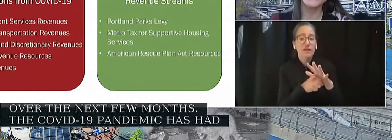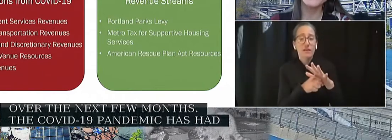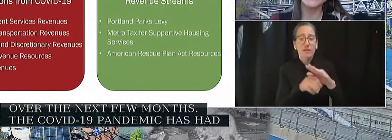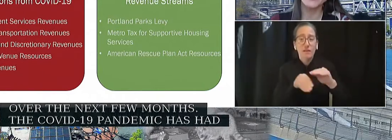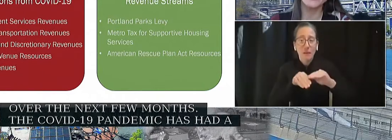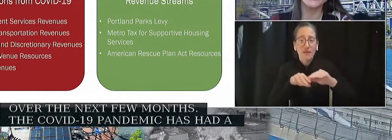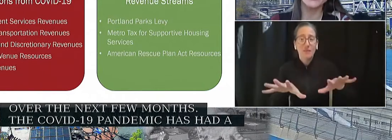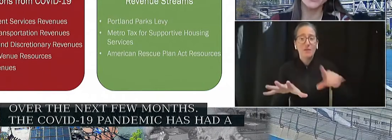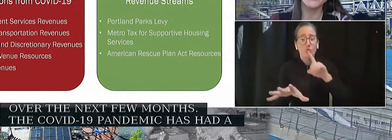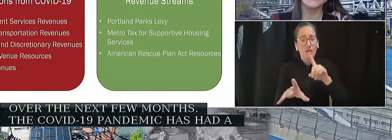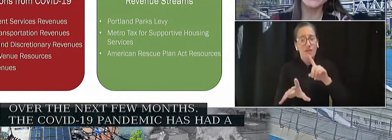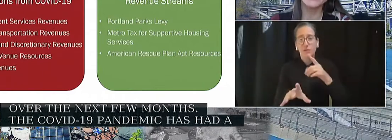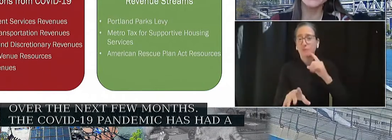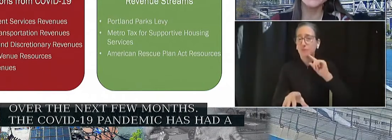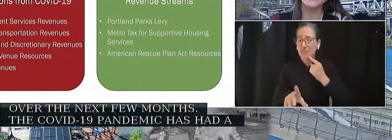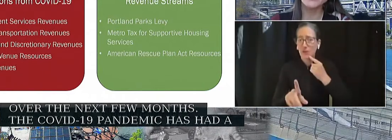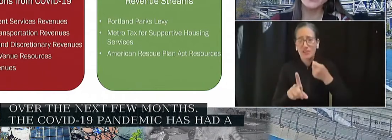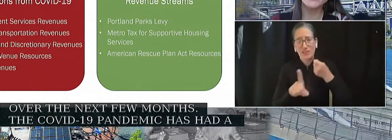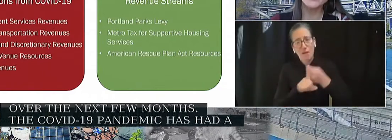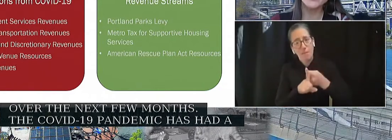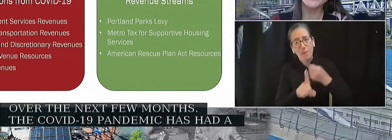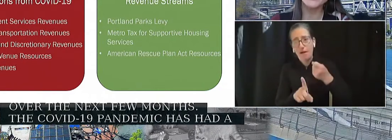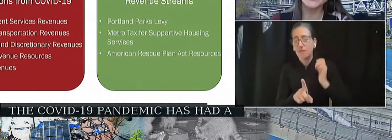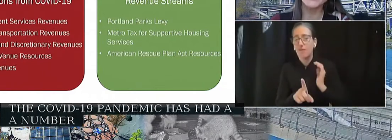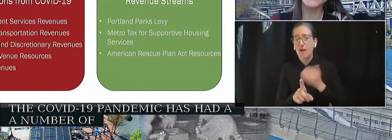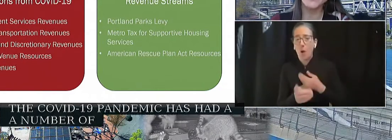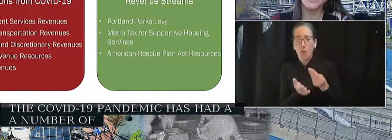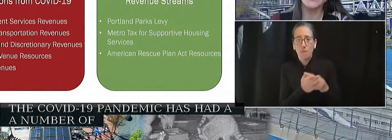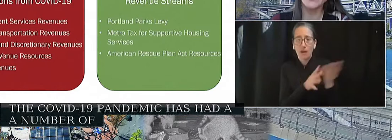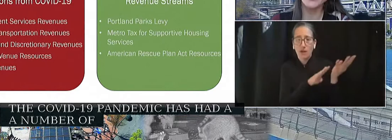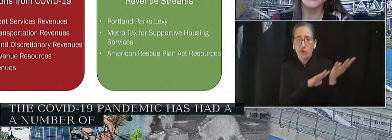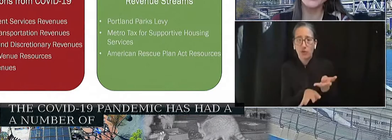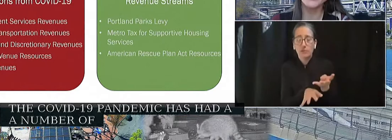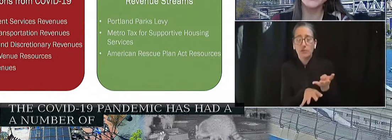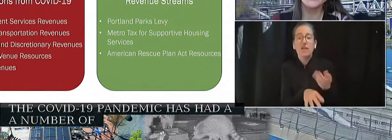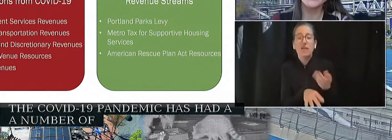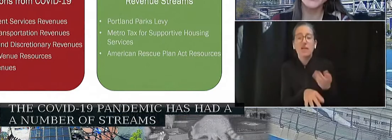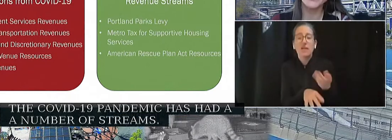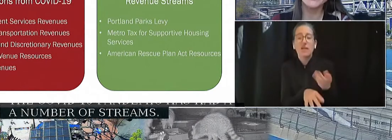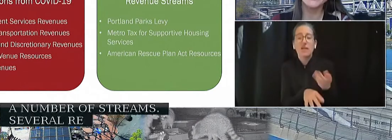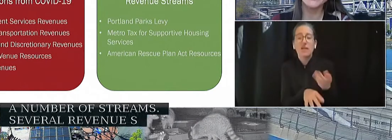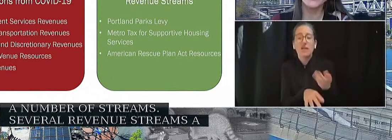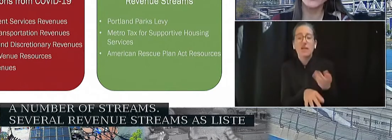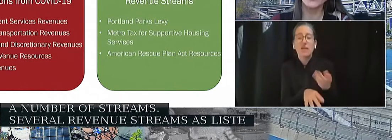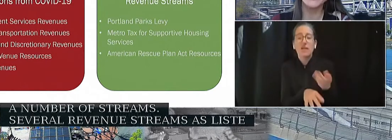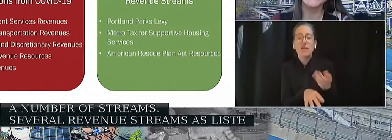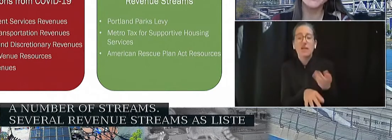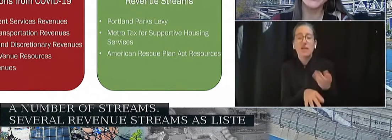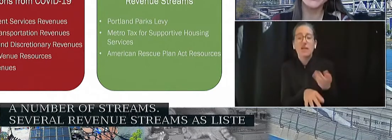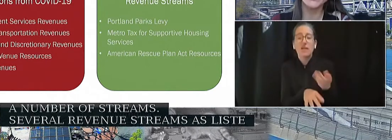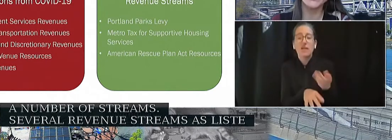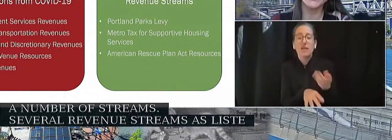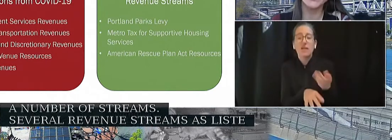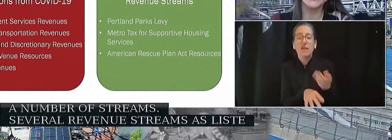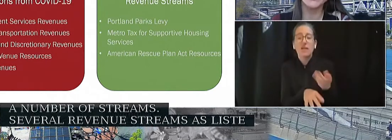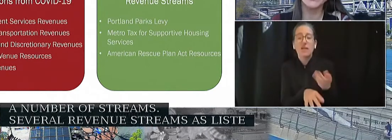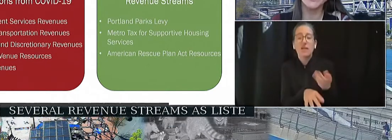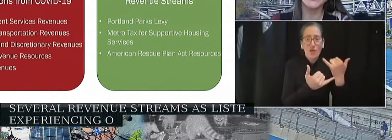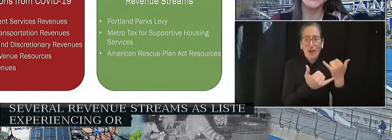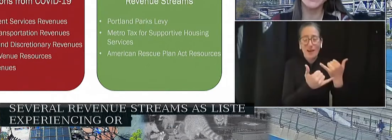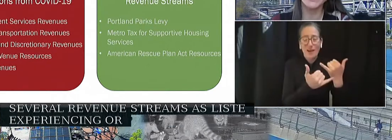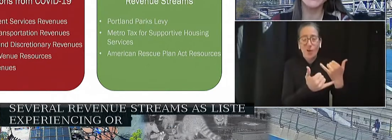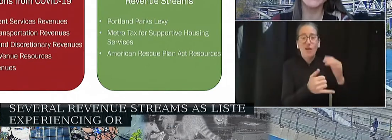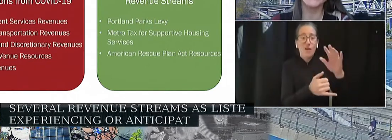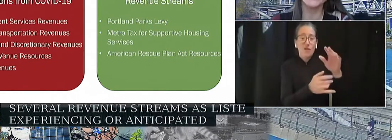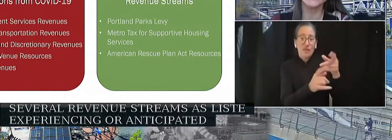on a number of city revenue streams. Several revenue streams as listed in red are currently experiencing or anticipated to experience